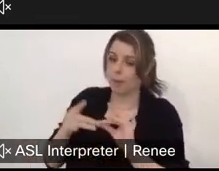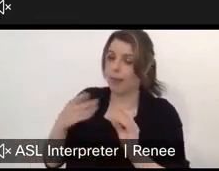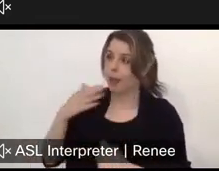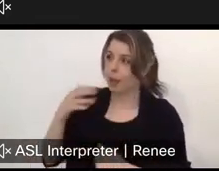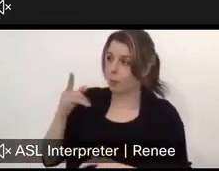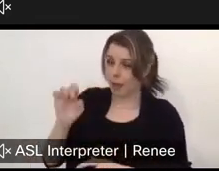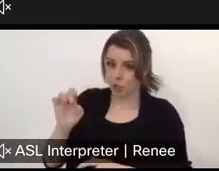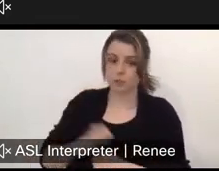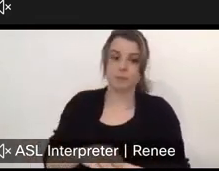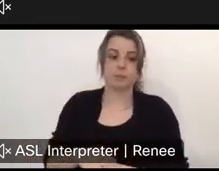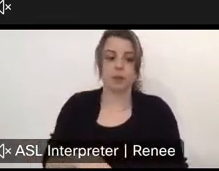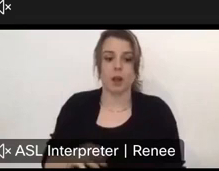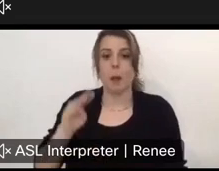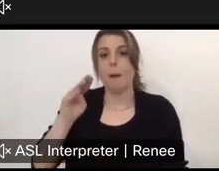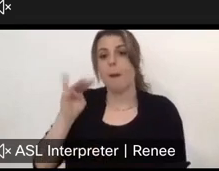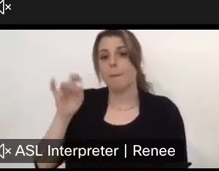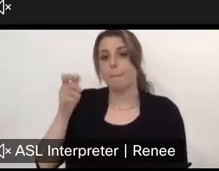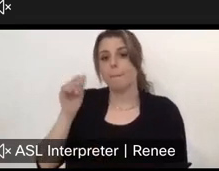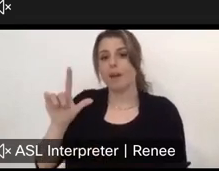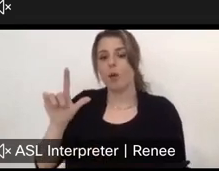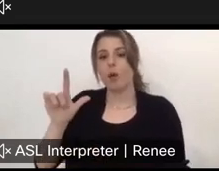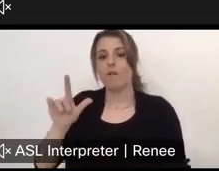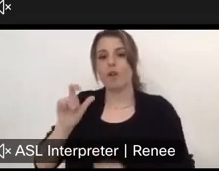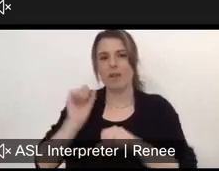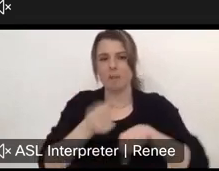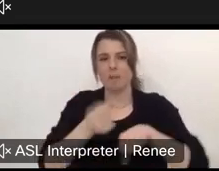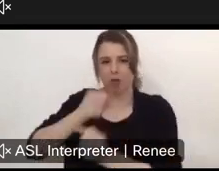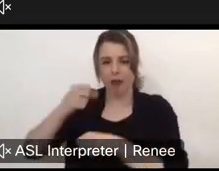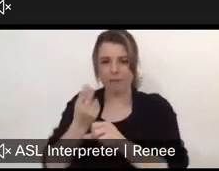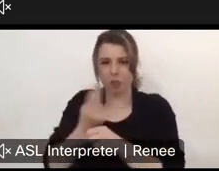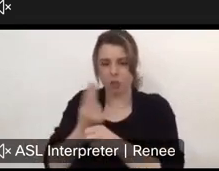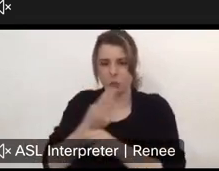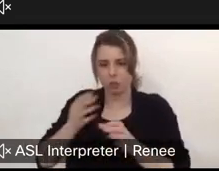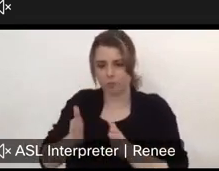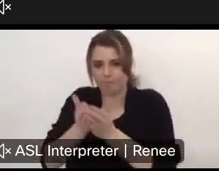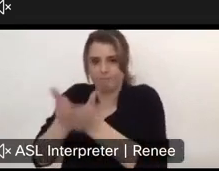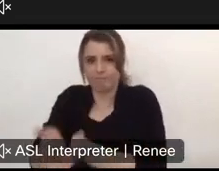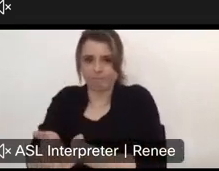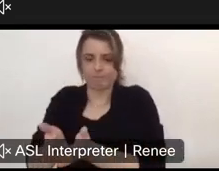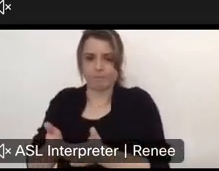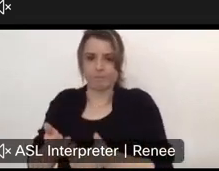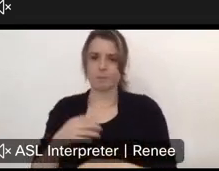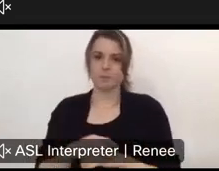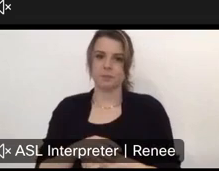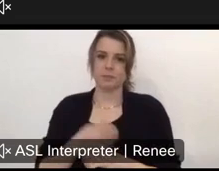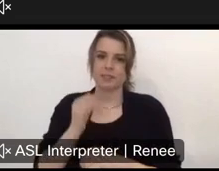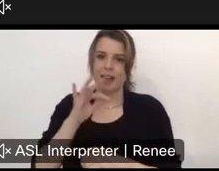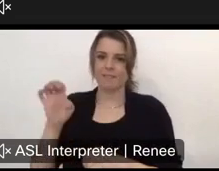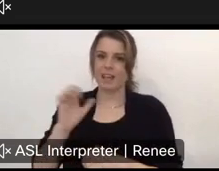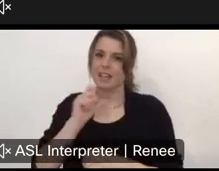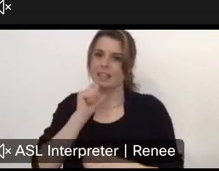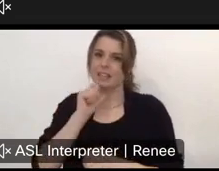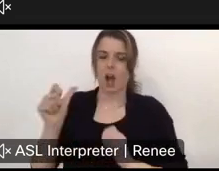Michael, uh, regarding the paddle craft user fee, was there any consideration given to the fact that such a fee is unconstitutional?